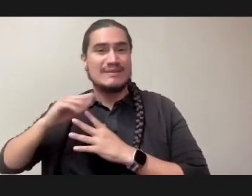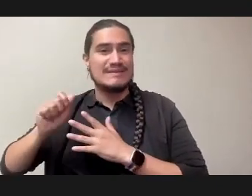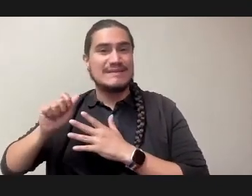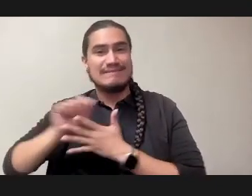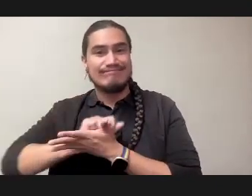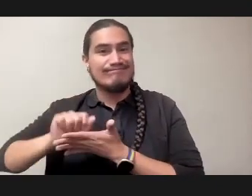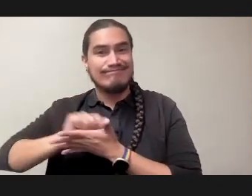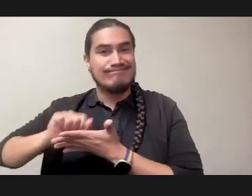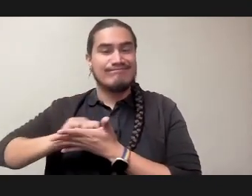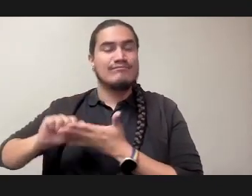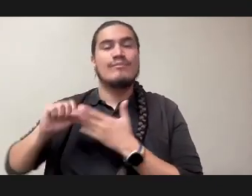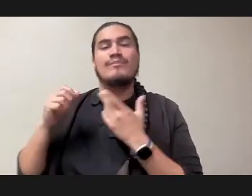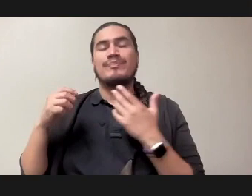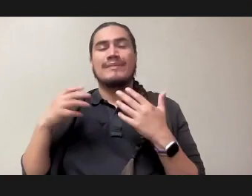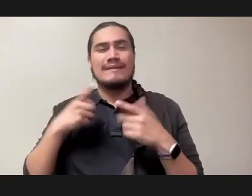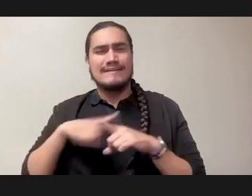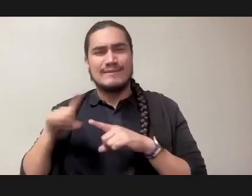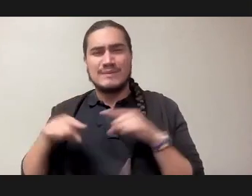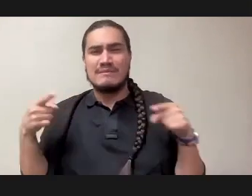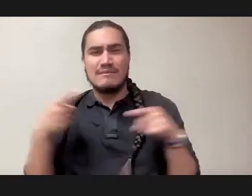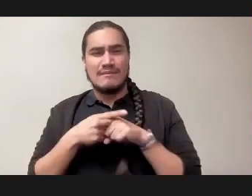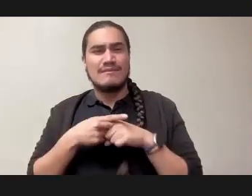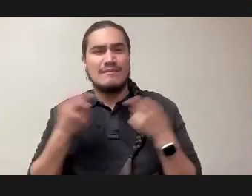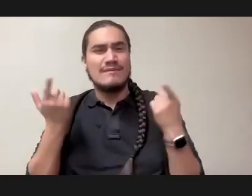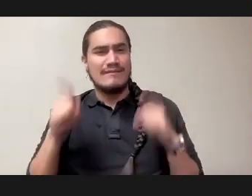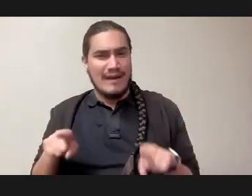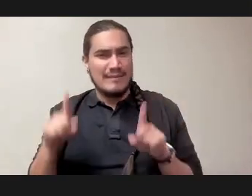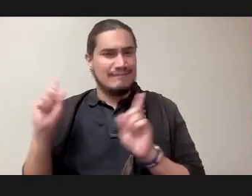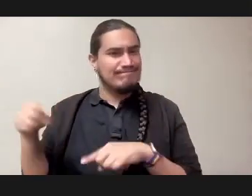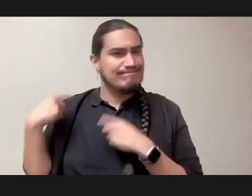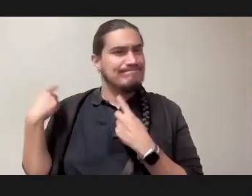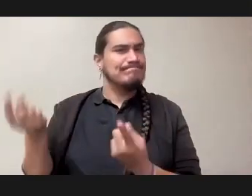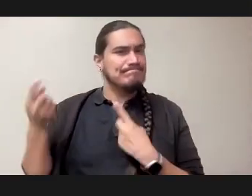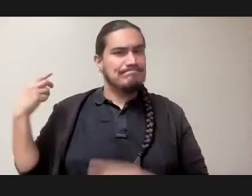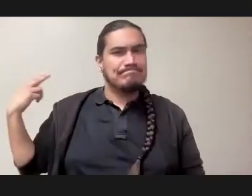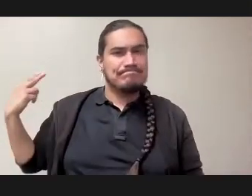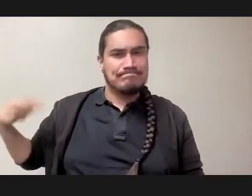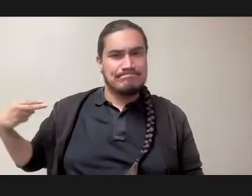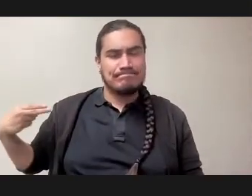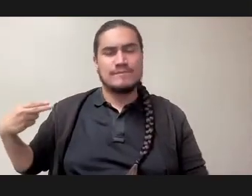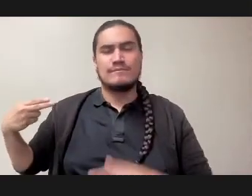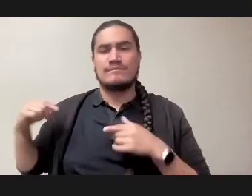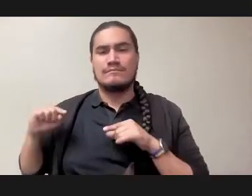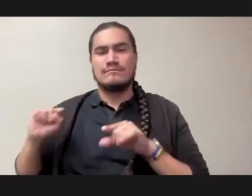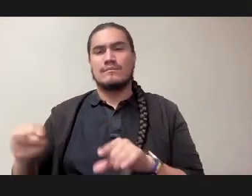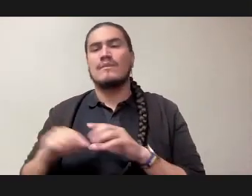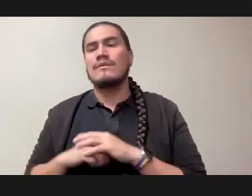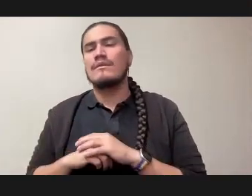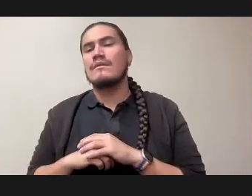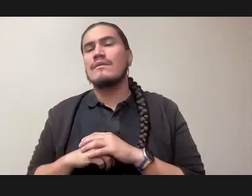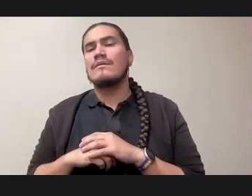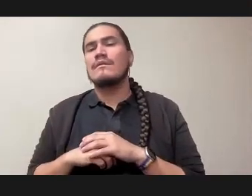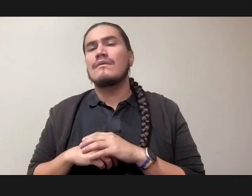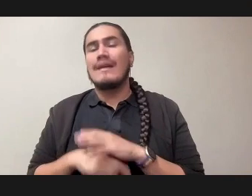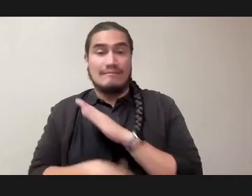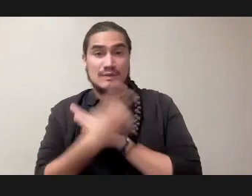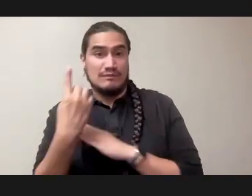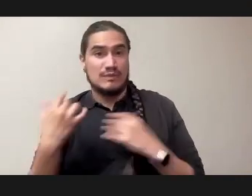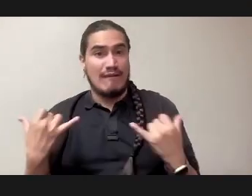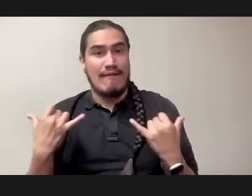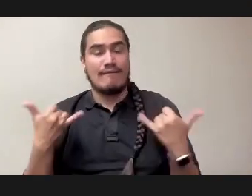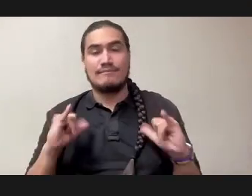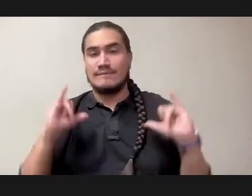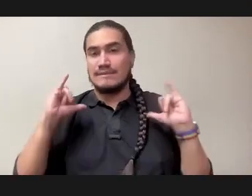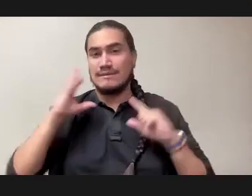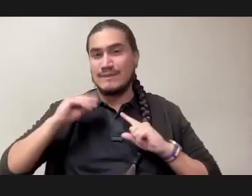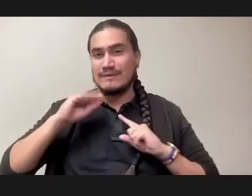conflicts that have happened historically, and even in very contemporary manners too, in our everyday